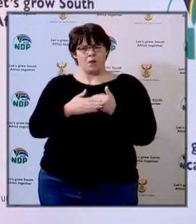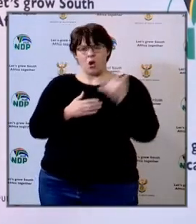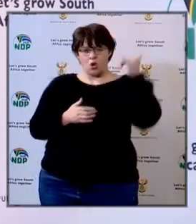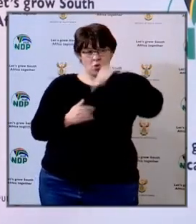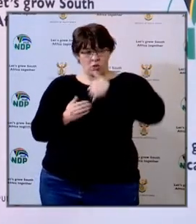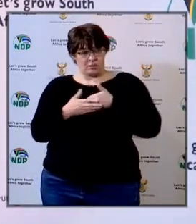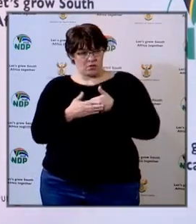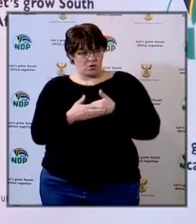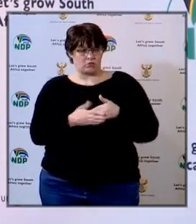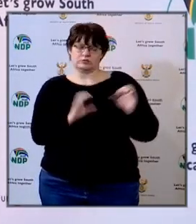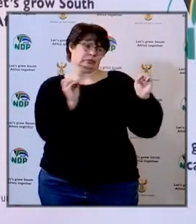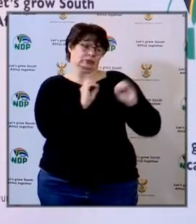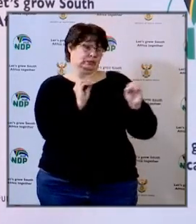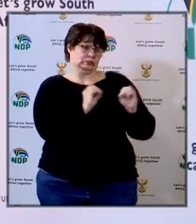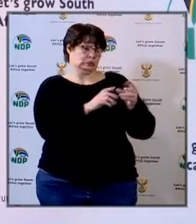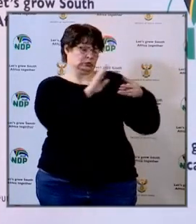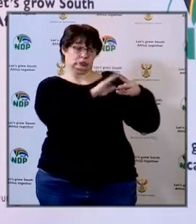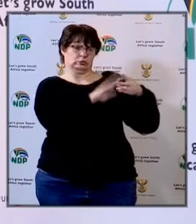do we have another caller